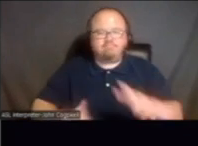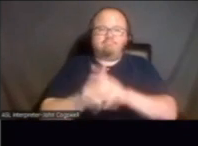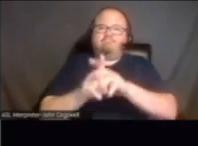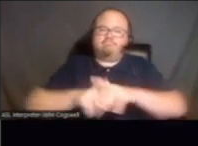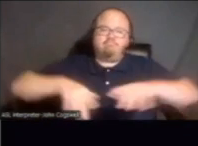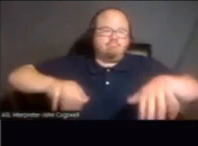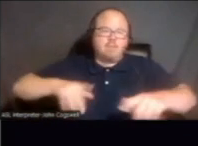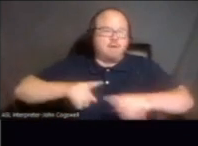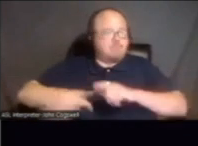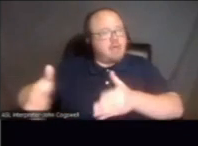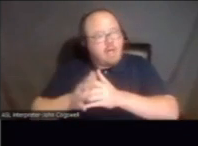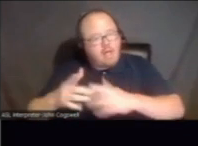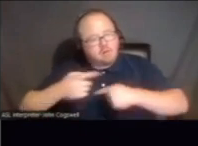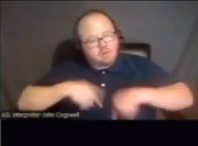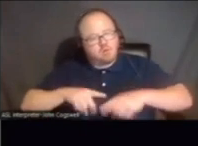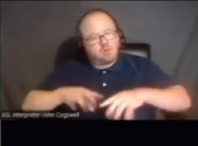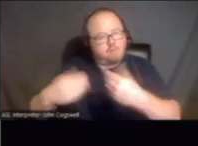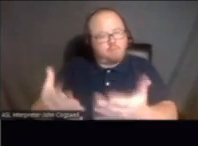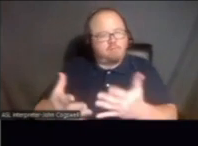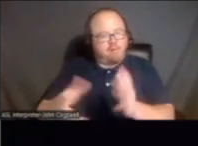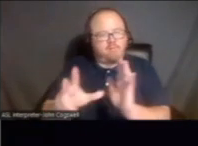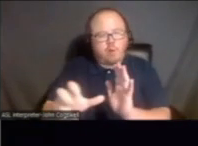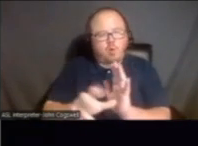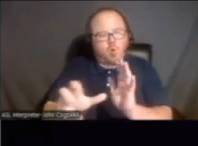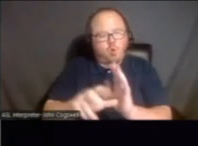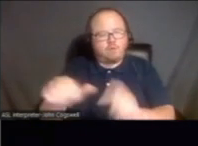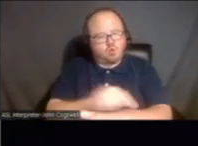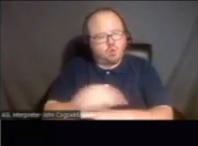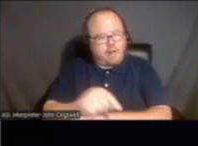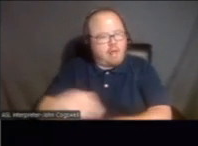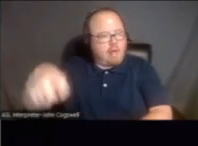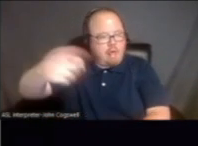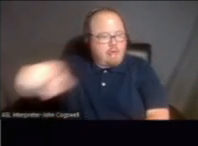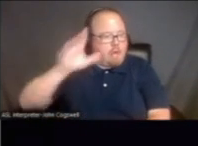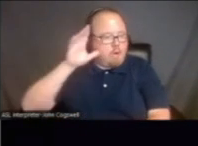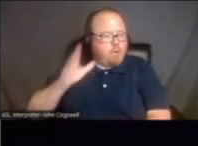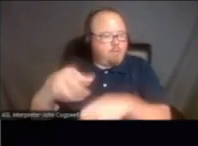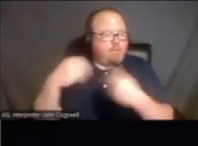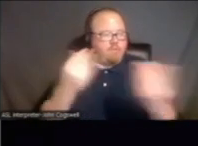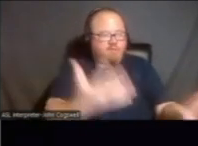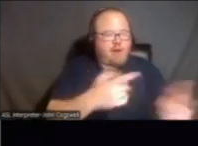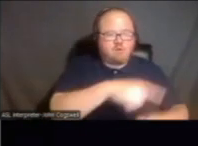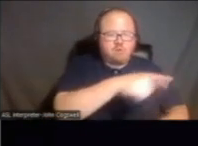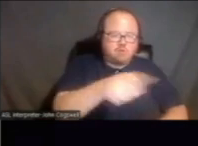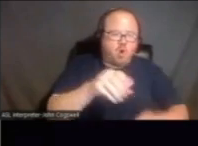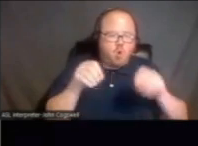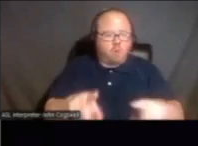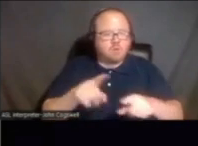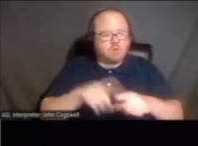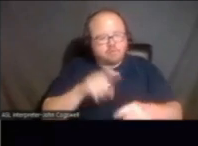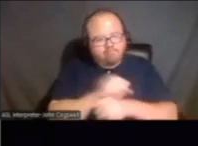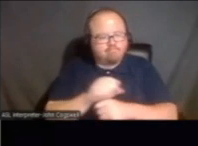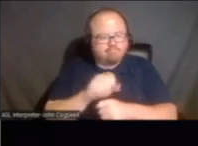But they've asked us to provide recorded trainings, and that they will provide them the opportunity to be